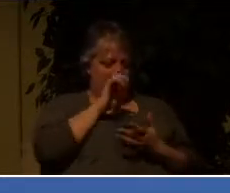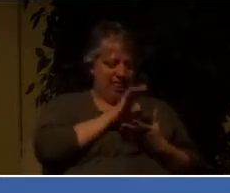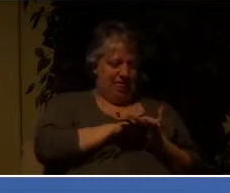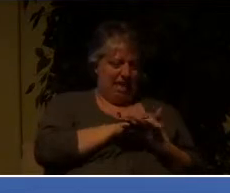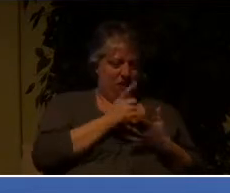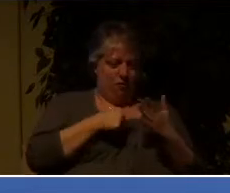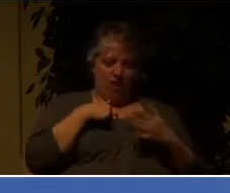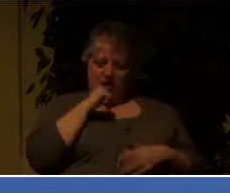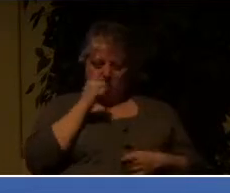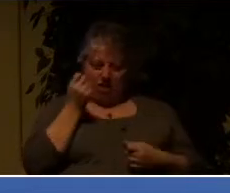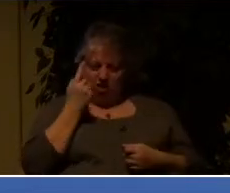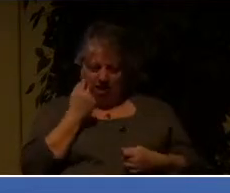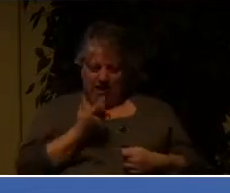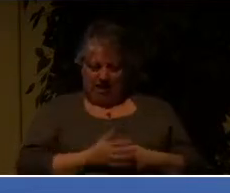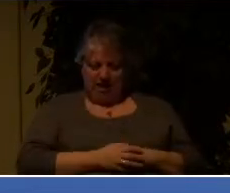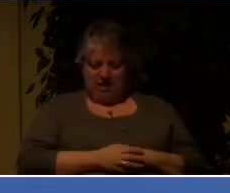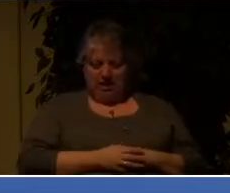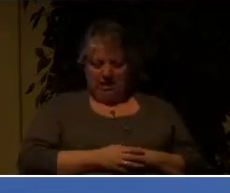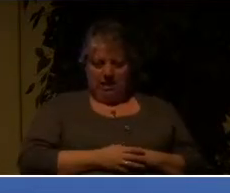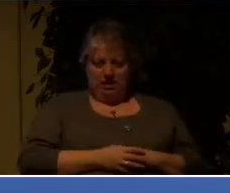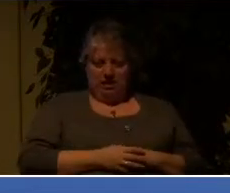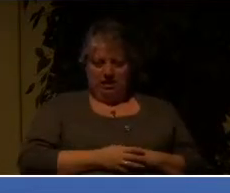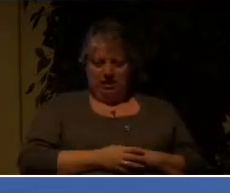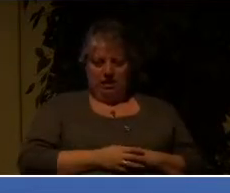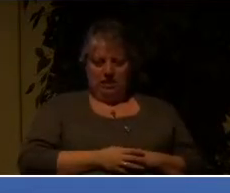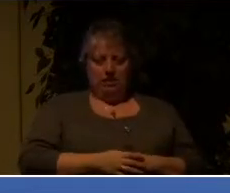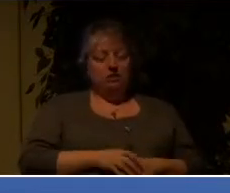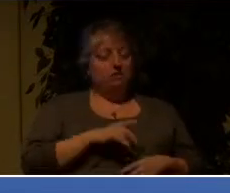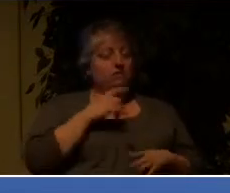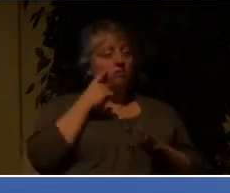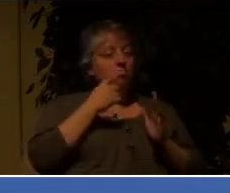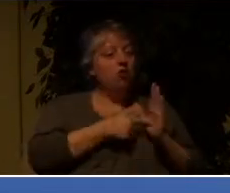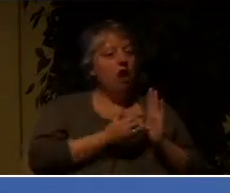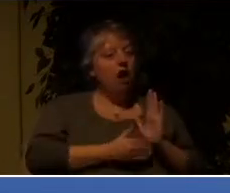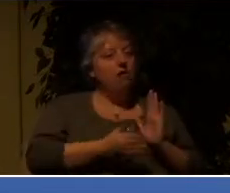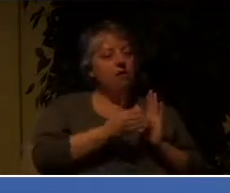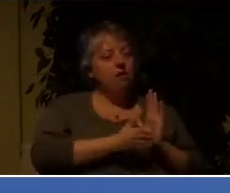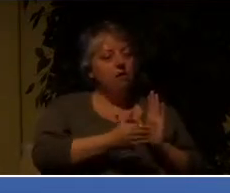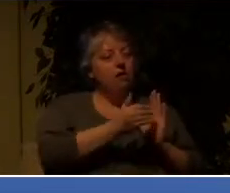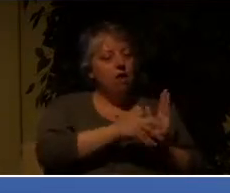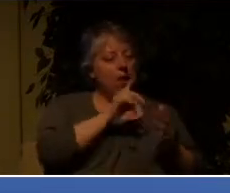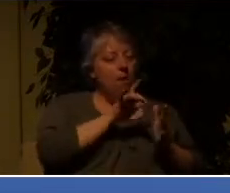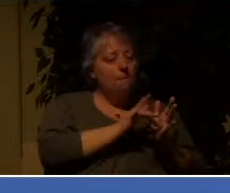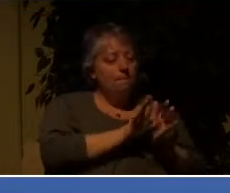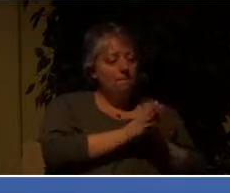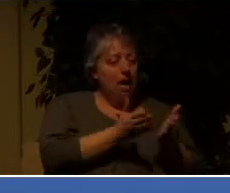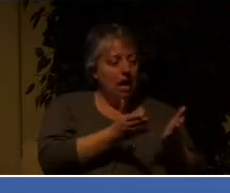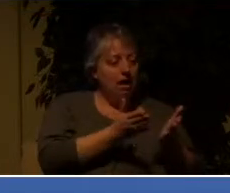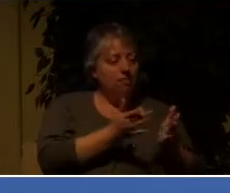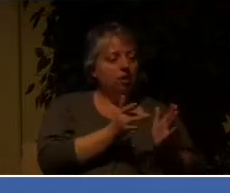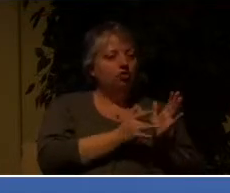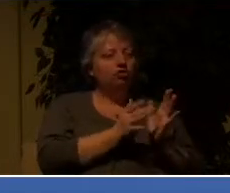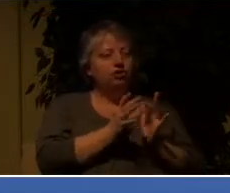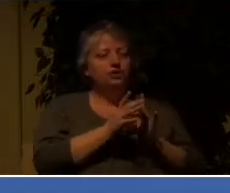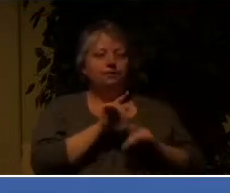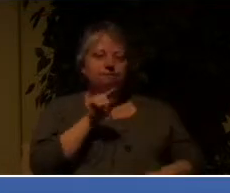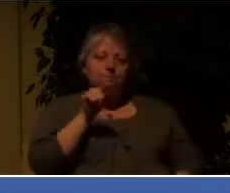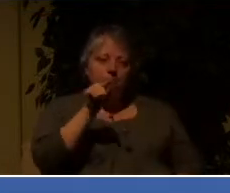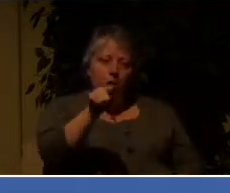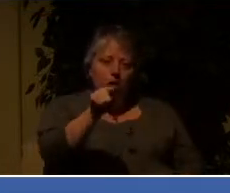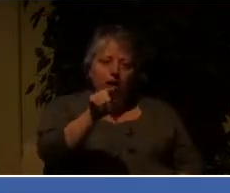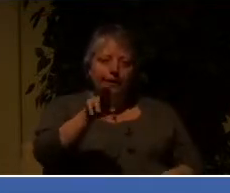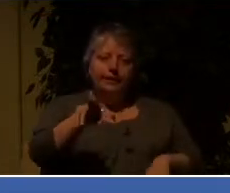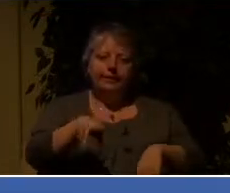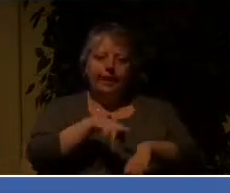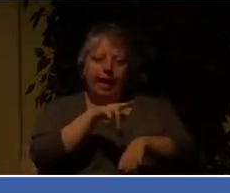I don't understand? Do you notice how often in scripture says Jesus points to nature? And